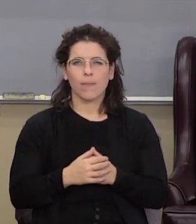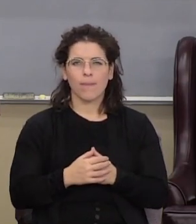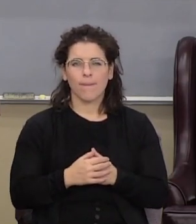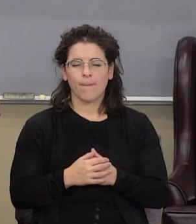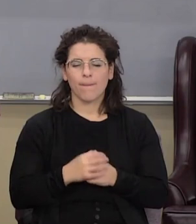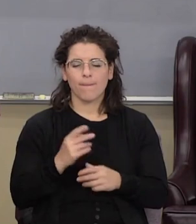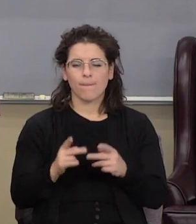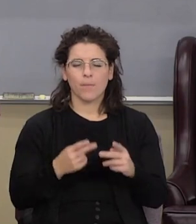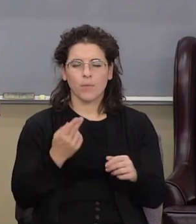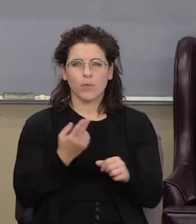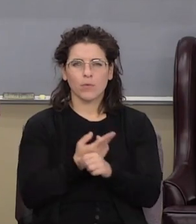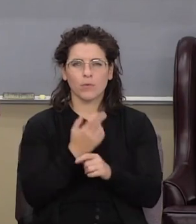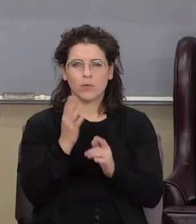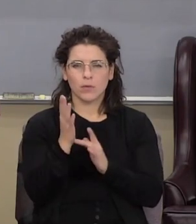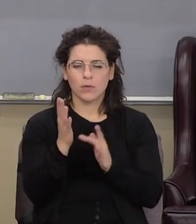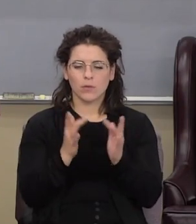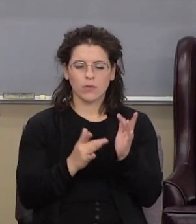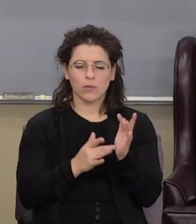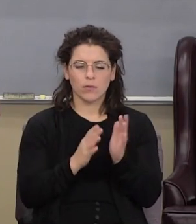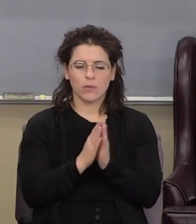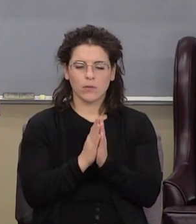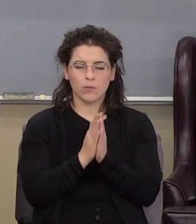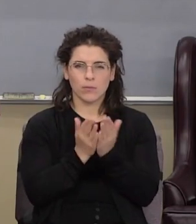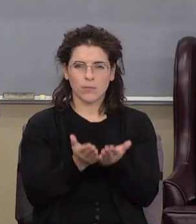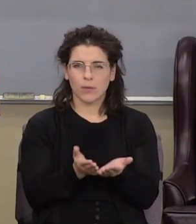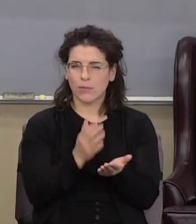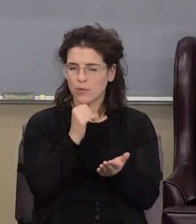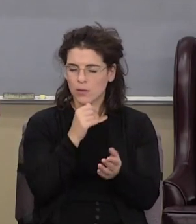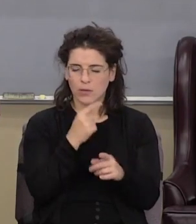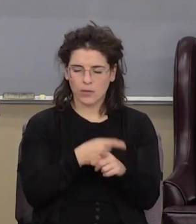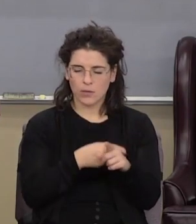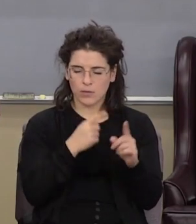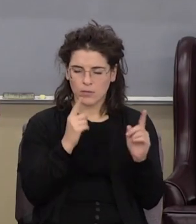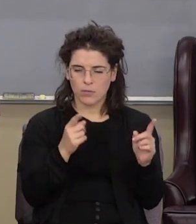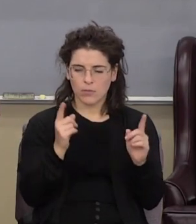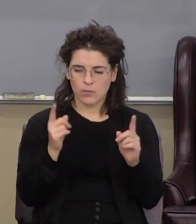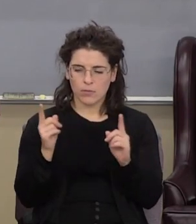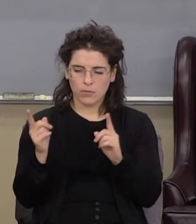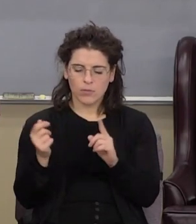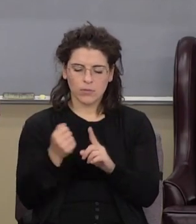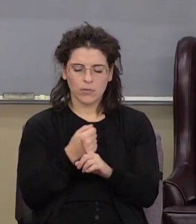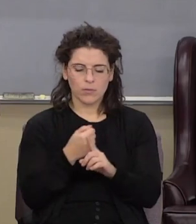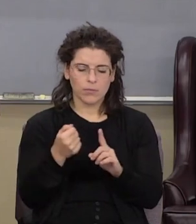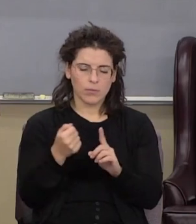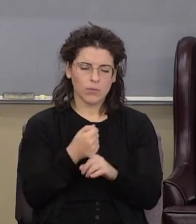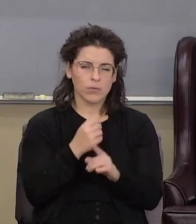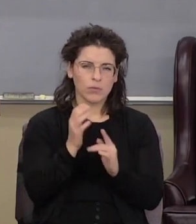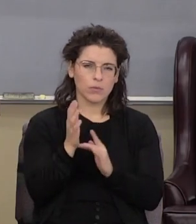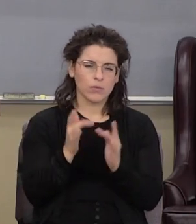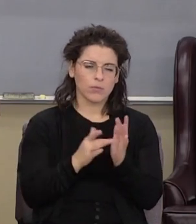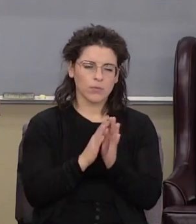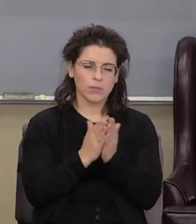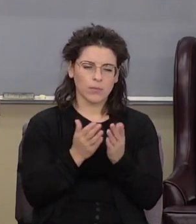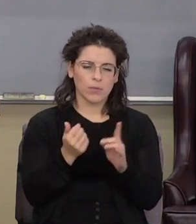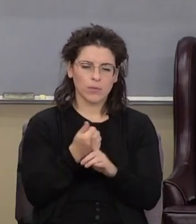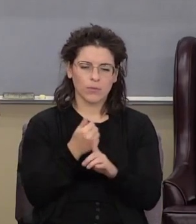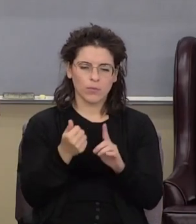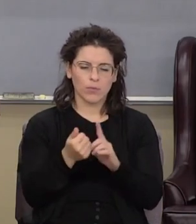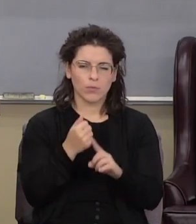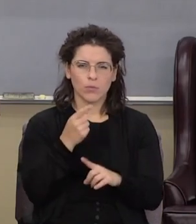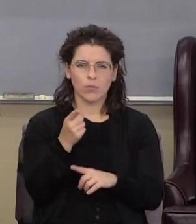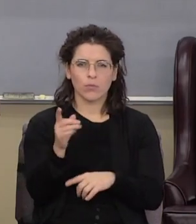when people use the Bible but aren't dispensational they abuse the Bible and they wind up abusing you